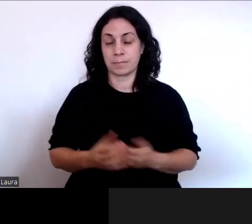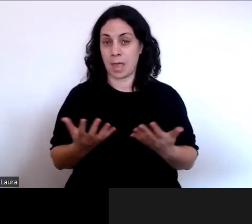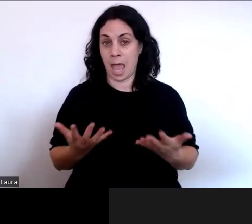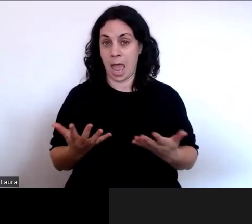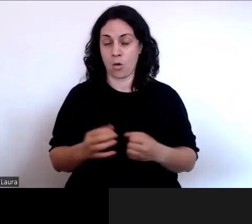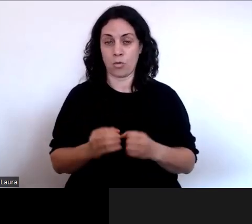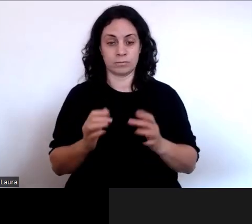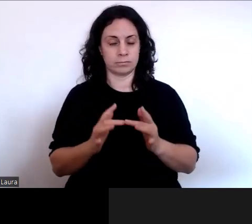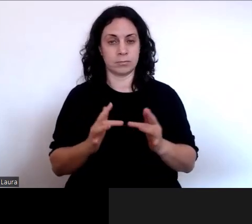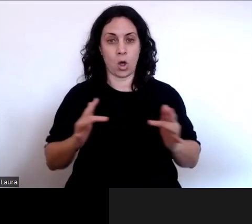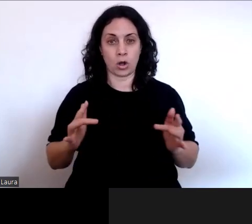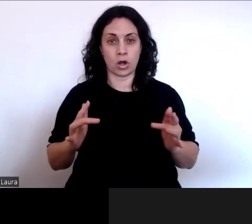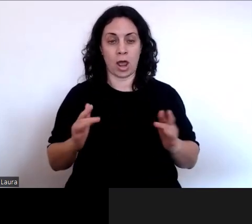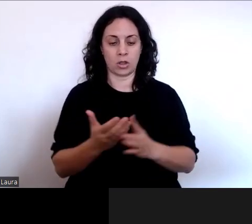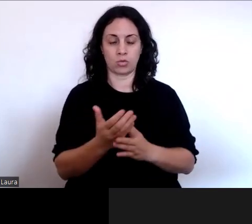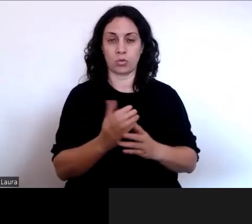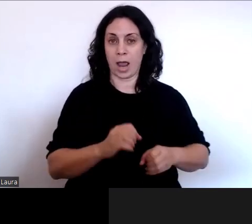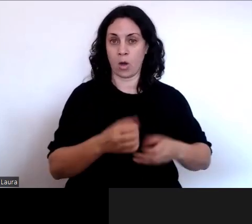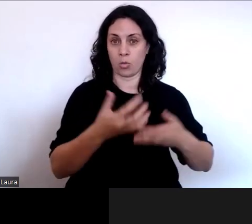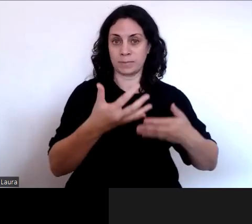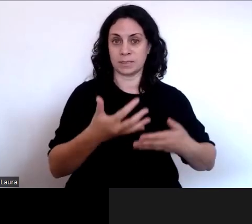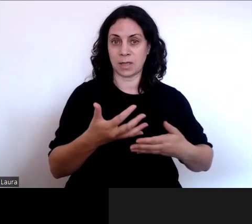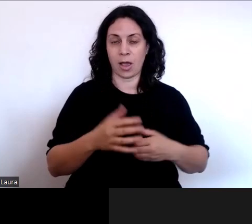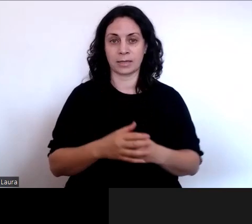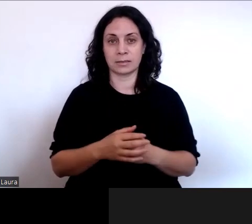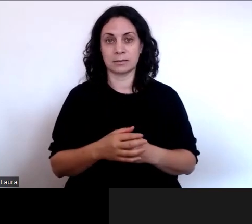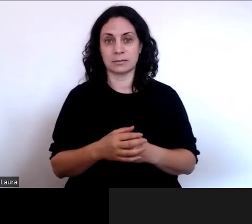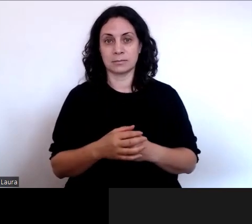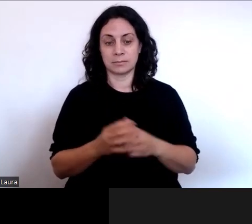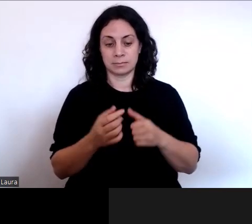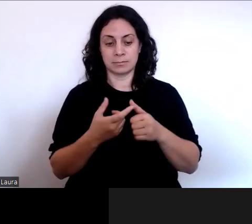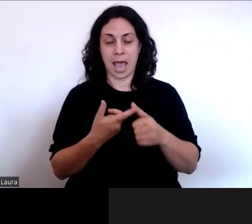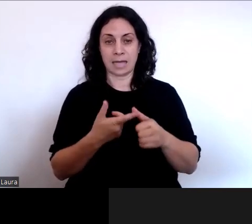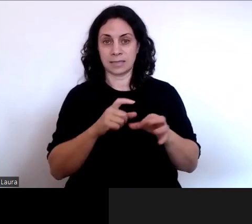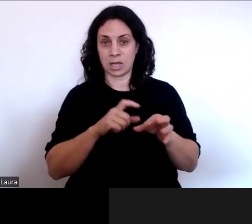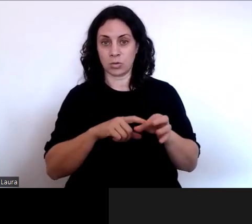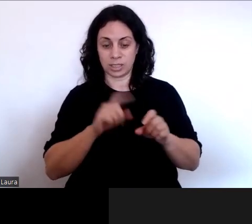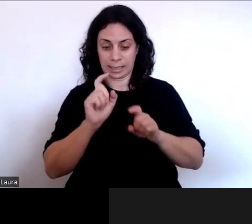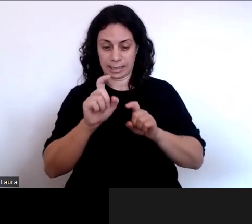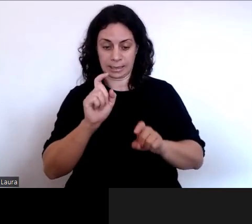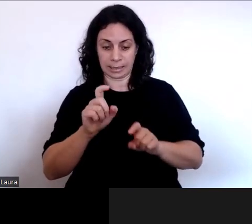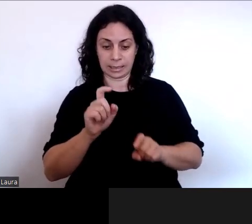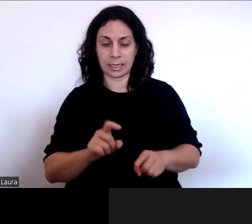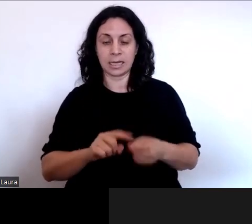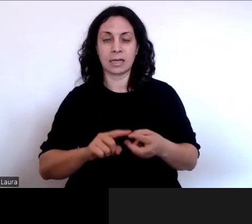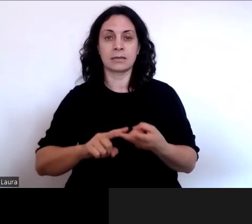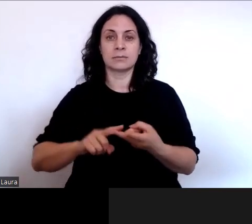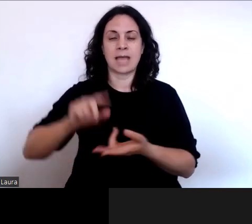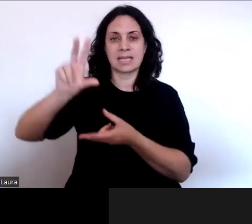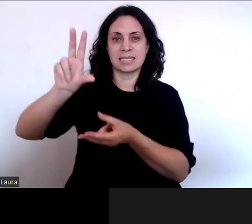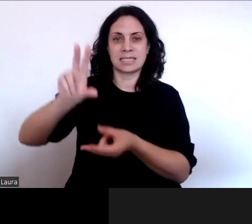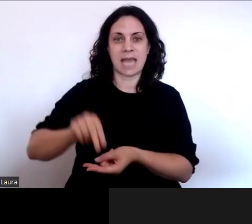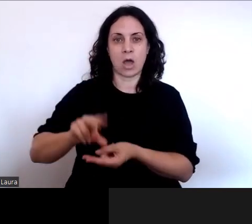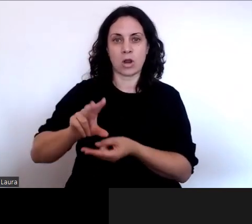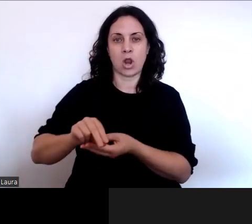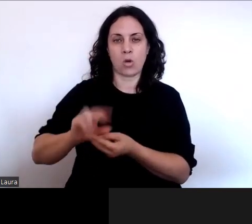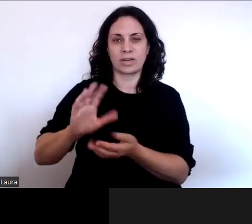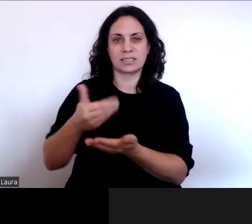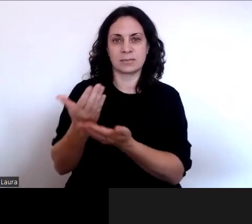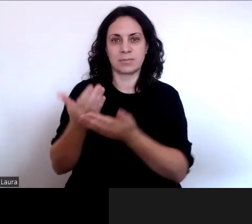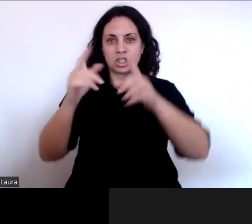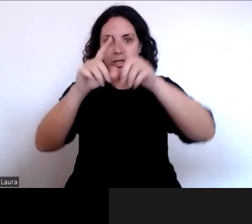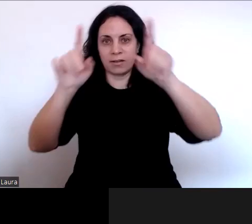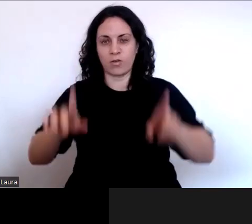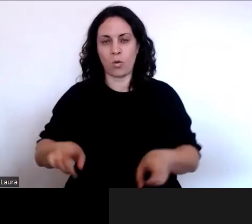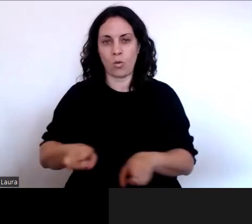on our website. You can just click through and answer all the questions or you can download a submission form. You can also make